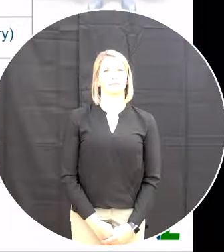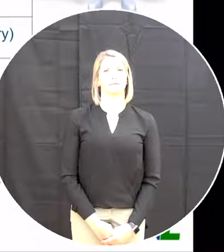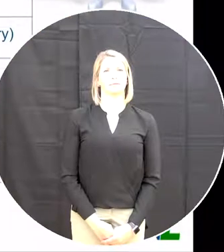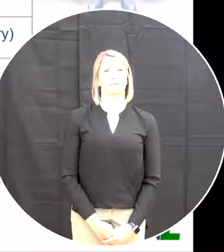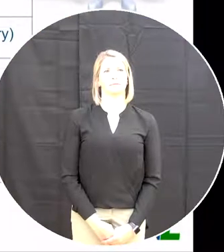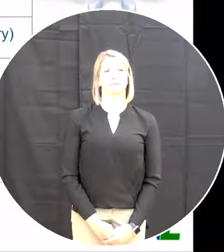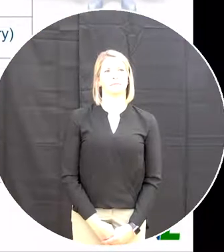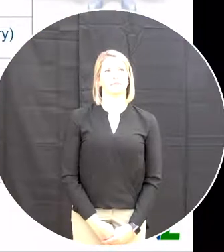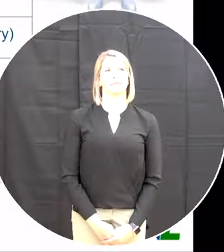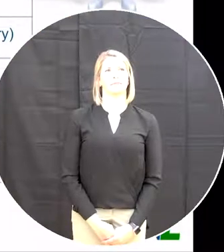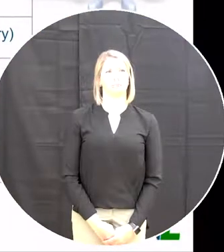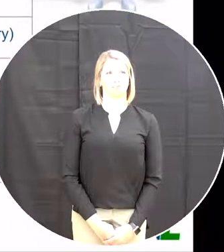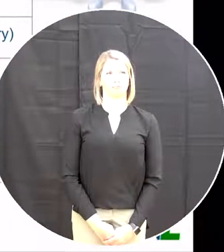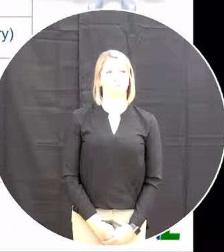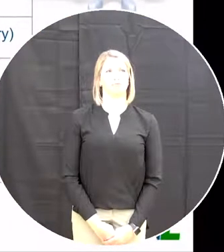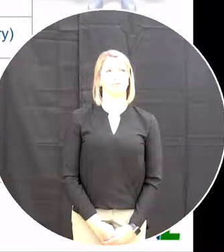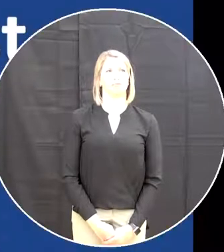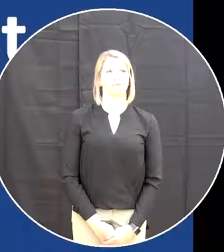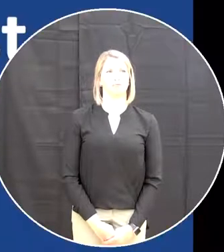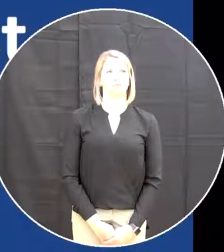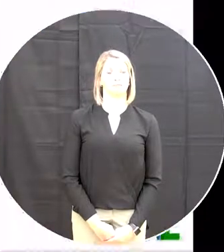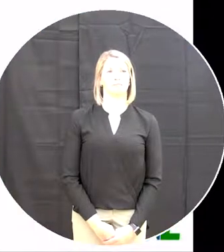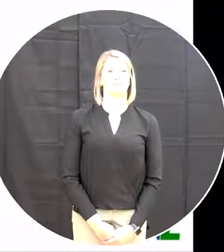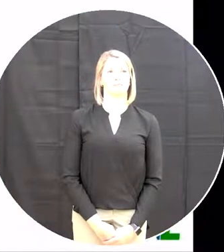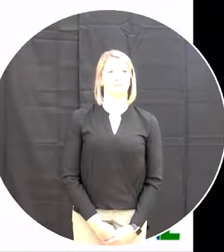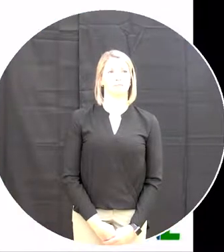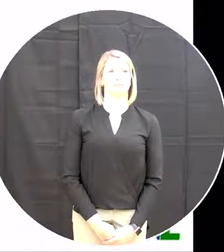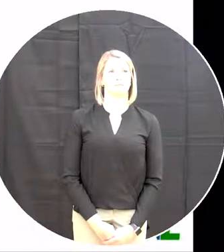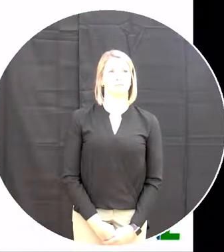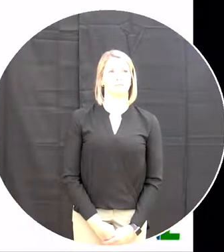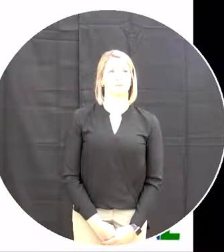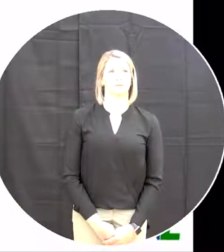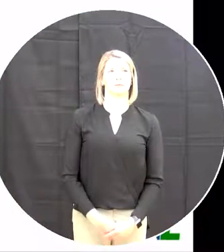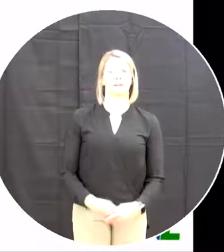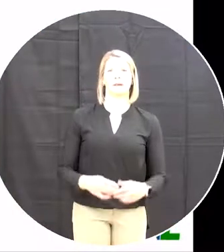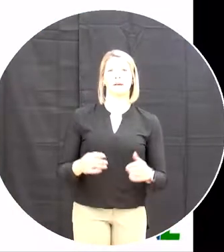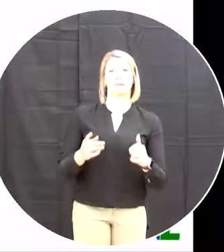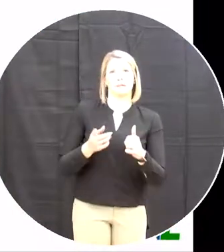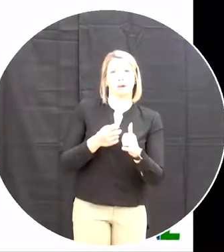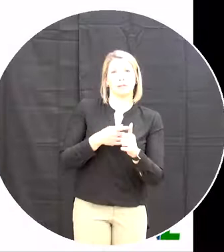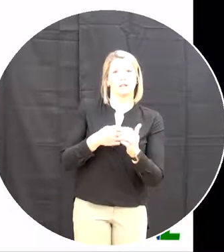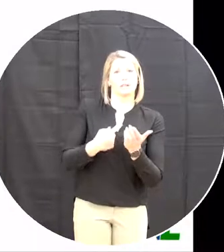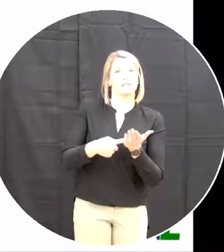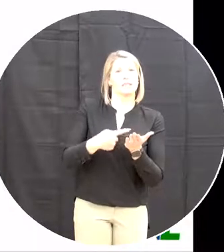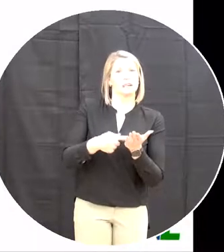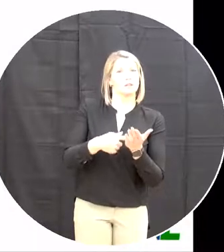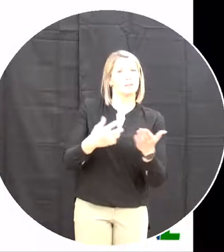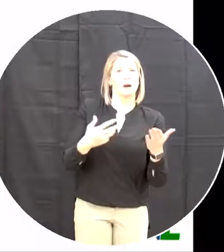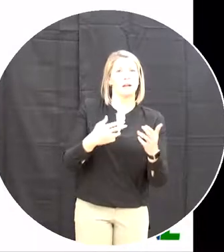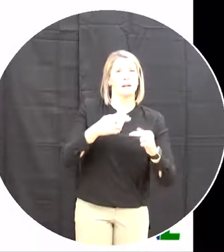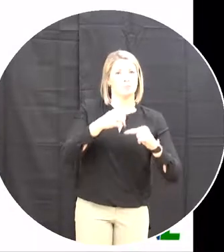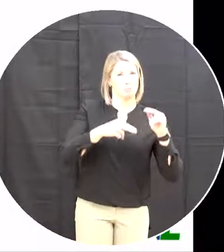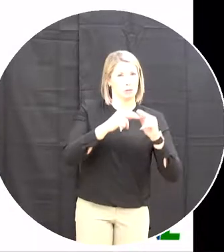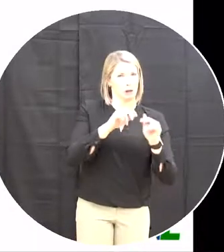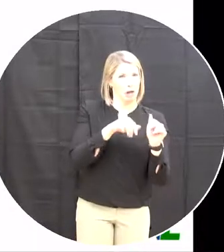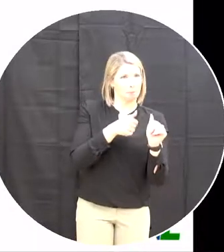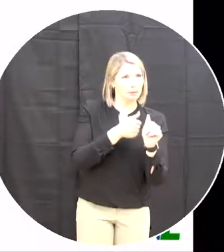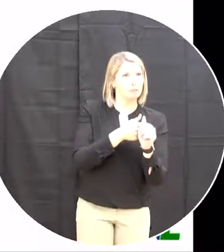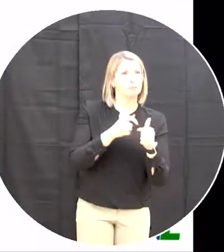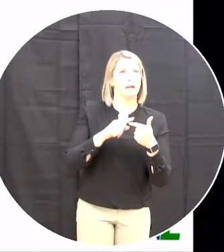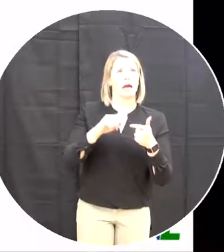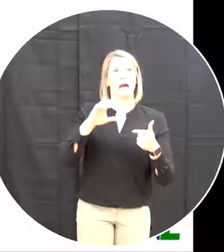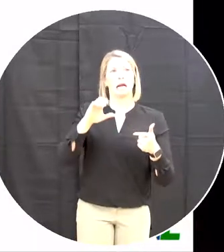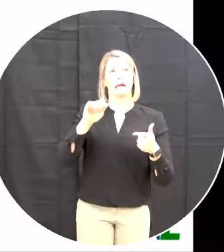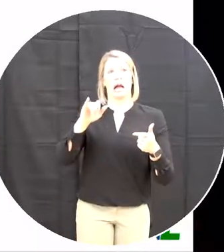So, I'm going to cover an infrastructure update Speak about our Kayenta launch